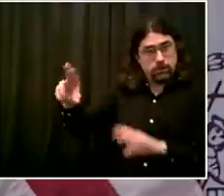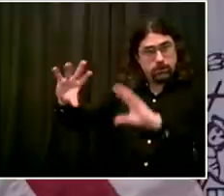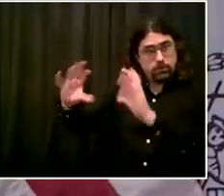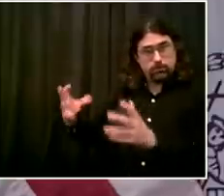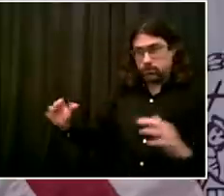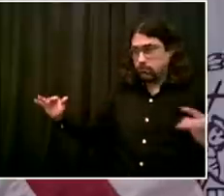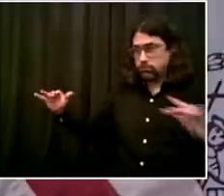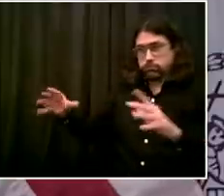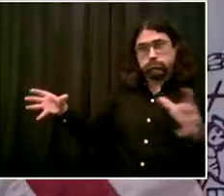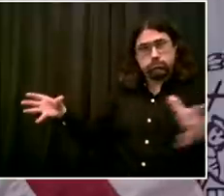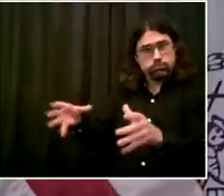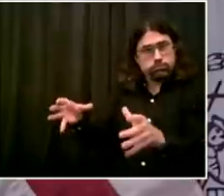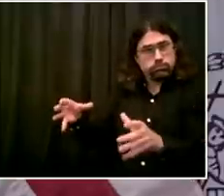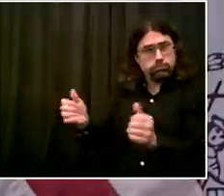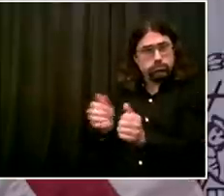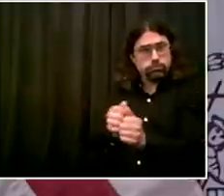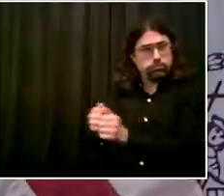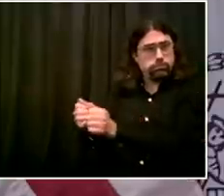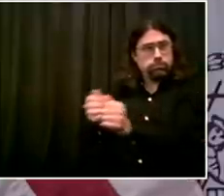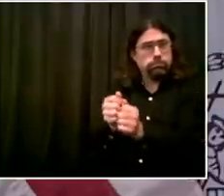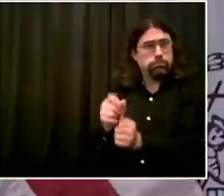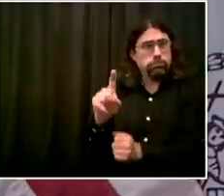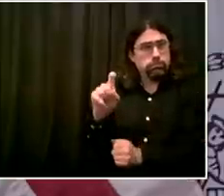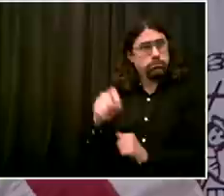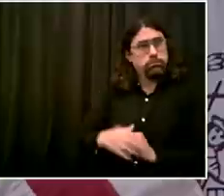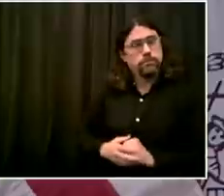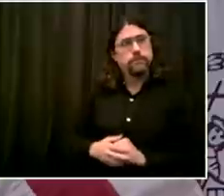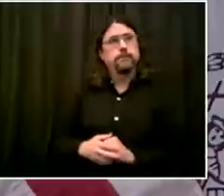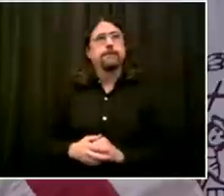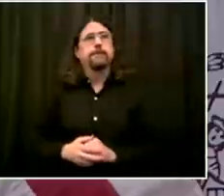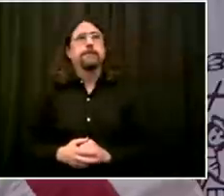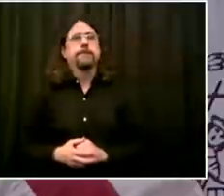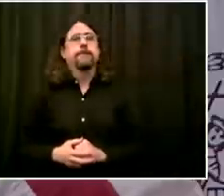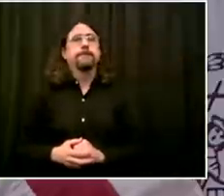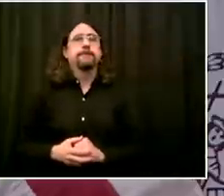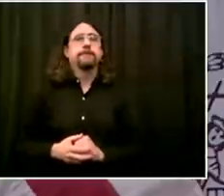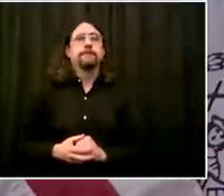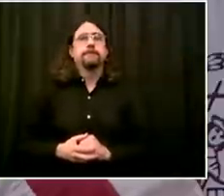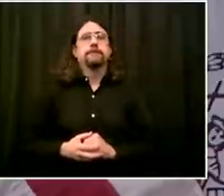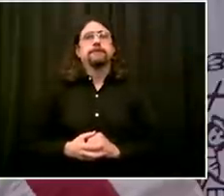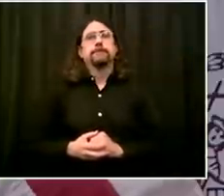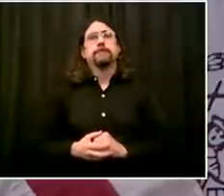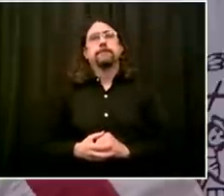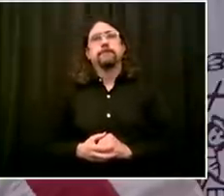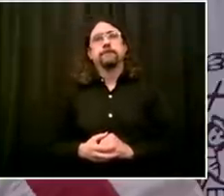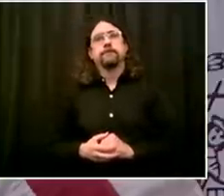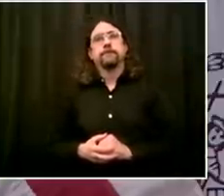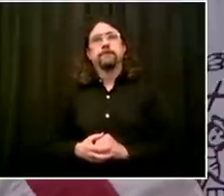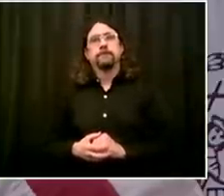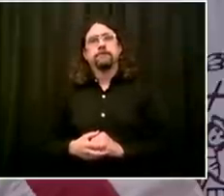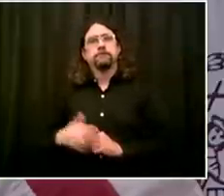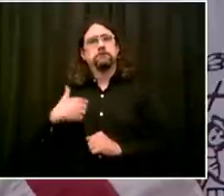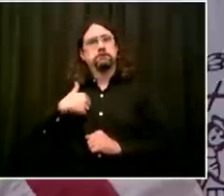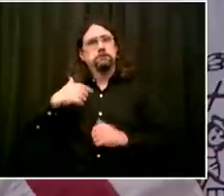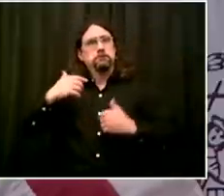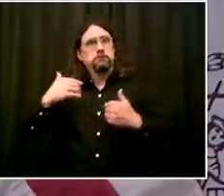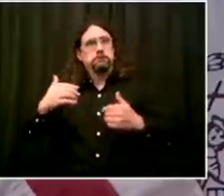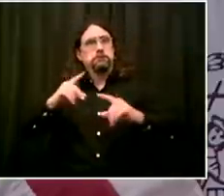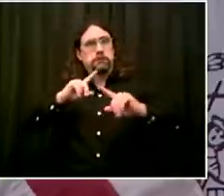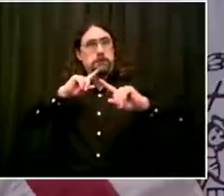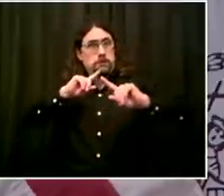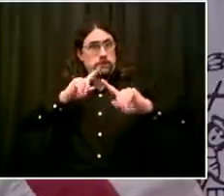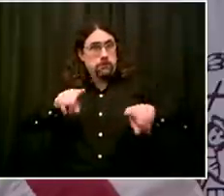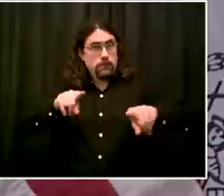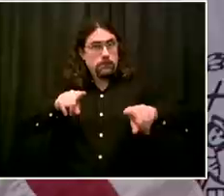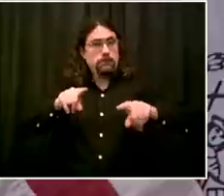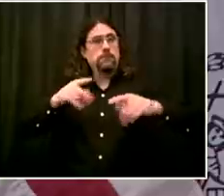So look, we have been the big story here now over three months is that the city and state